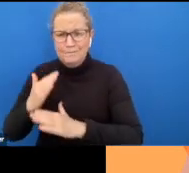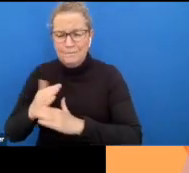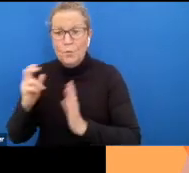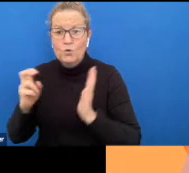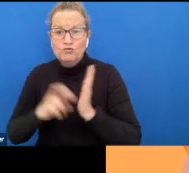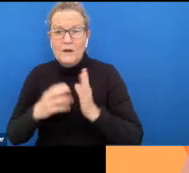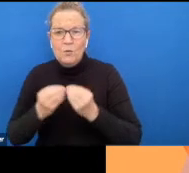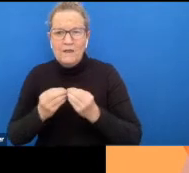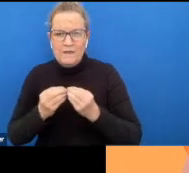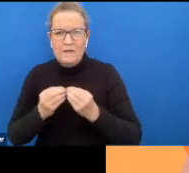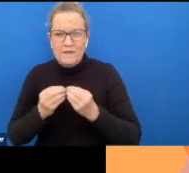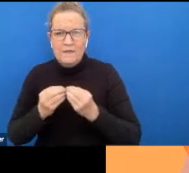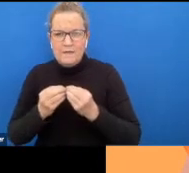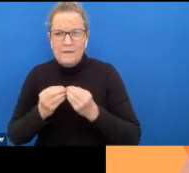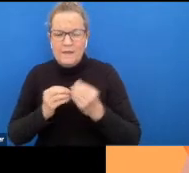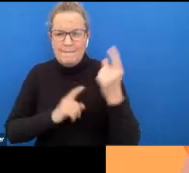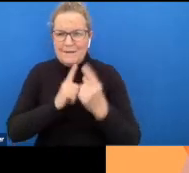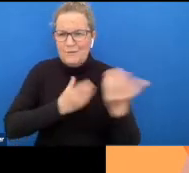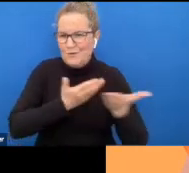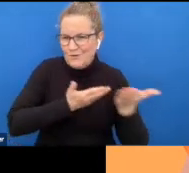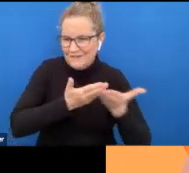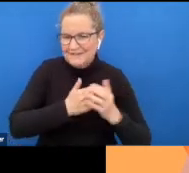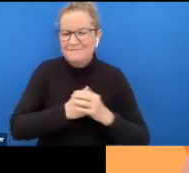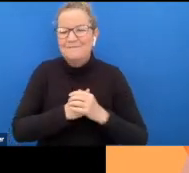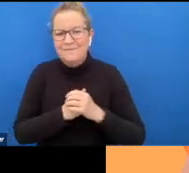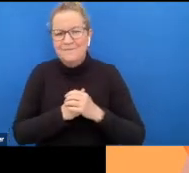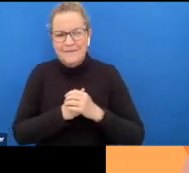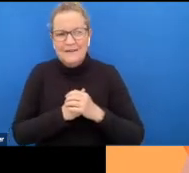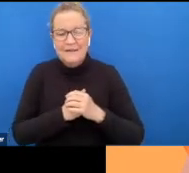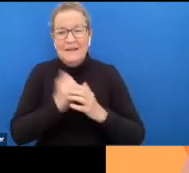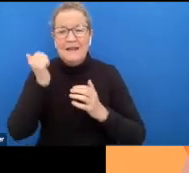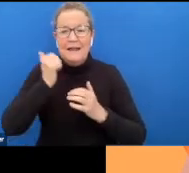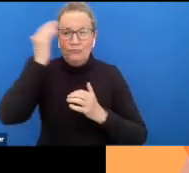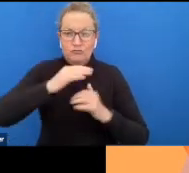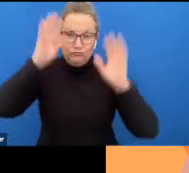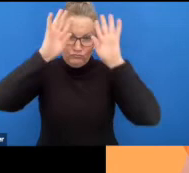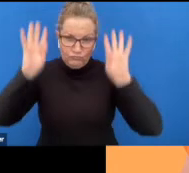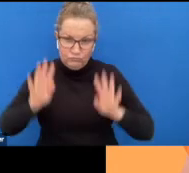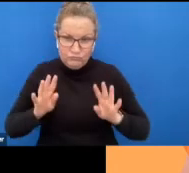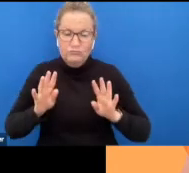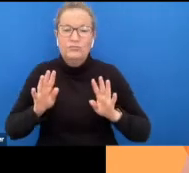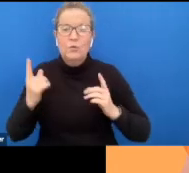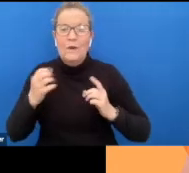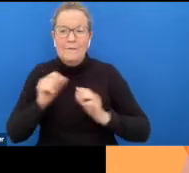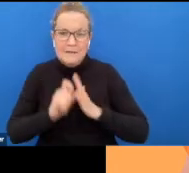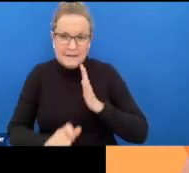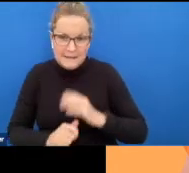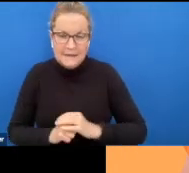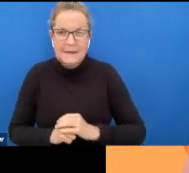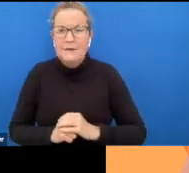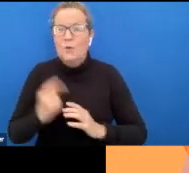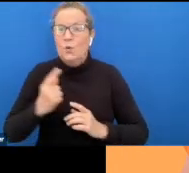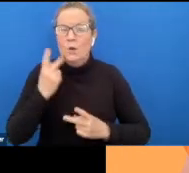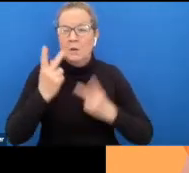vic partner so our our mentor services uh aboriginal torres strait islander people people with disability people seeking